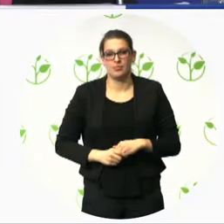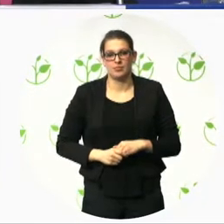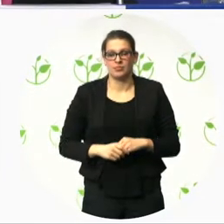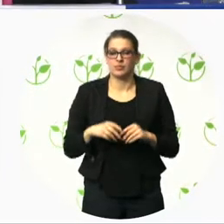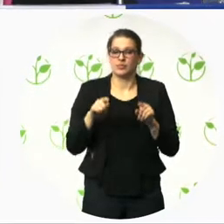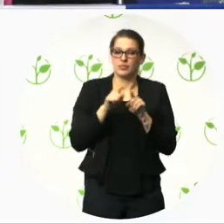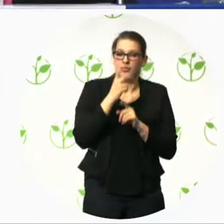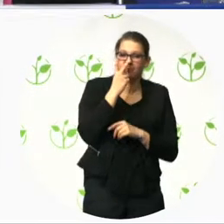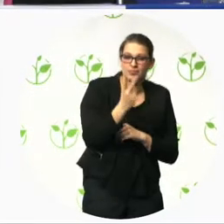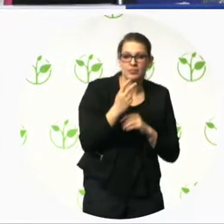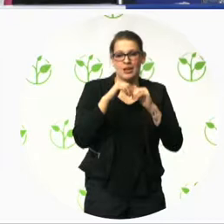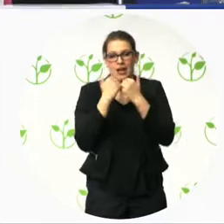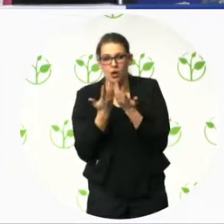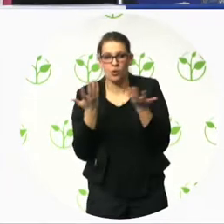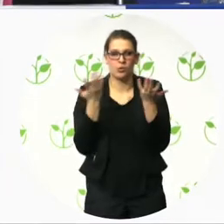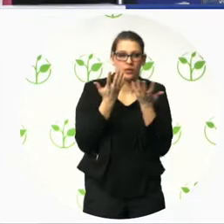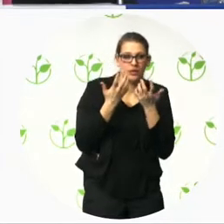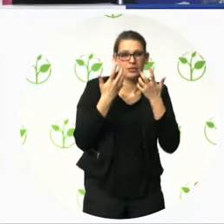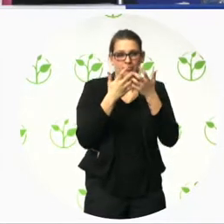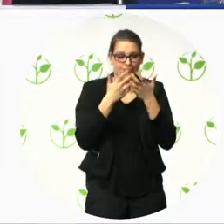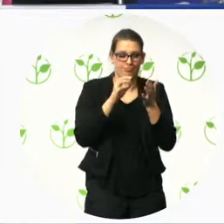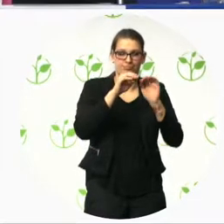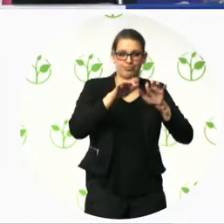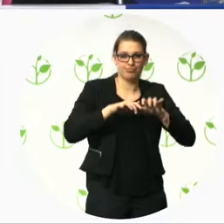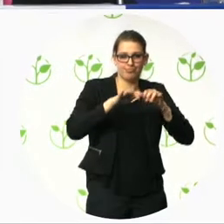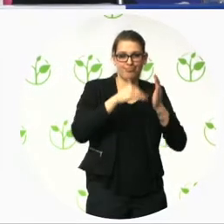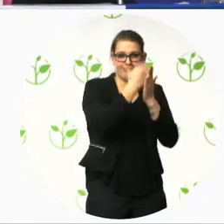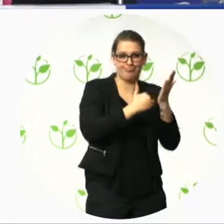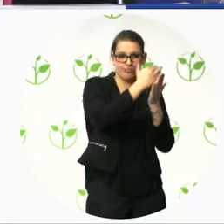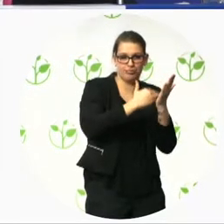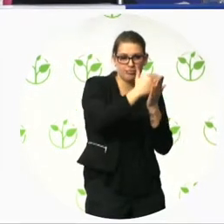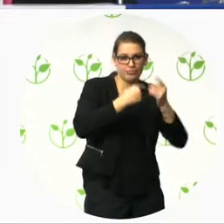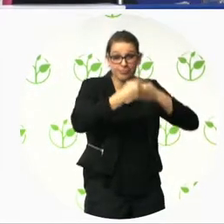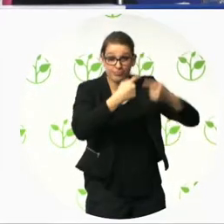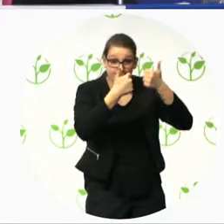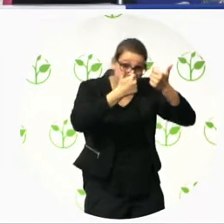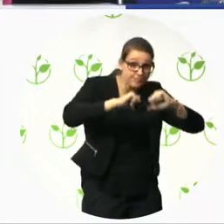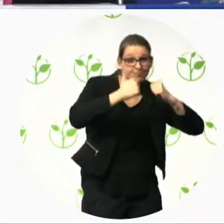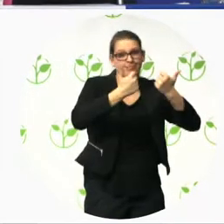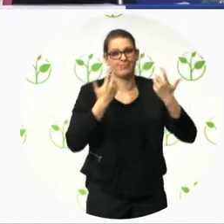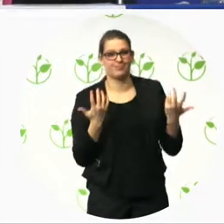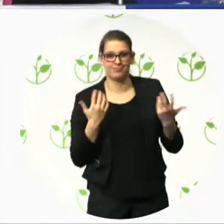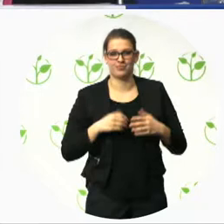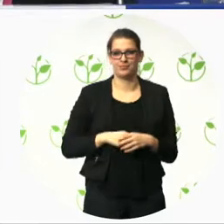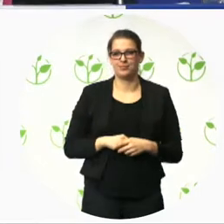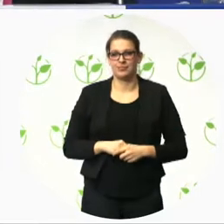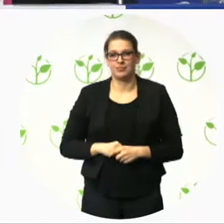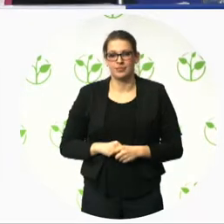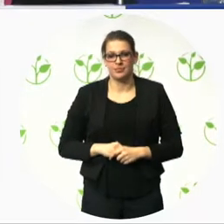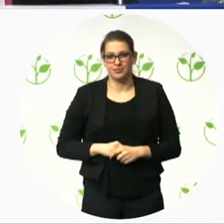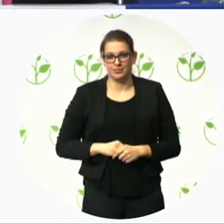We are convinced that this policy, with all its safeguards, will result in improved conditions in the digital accessibility